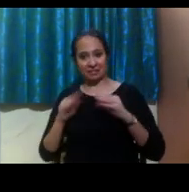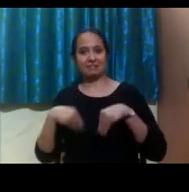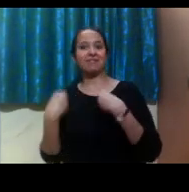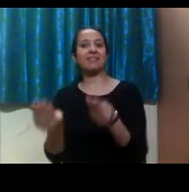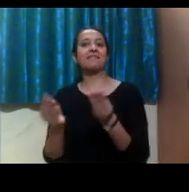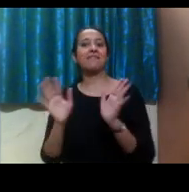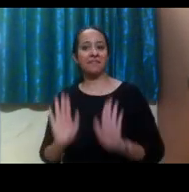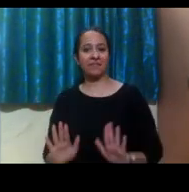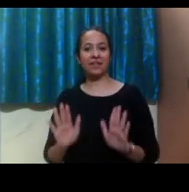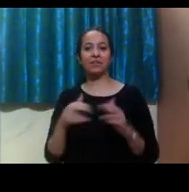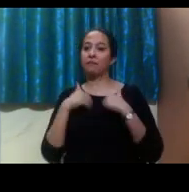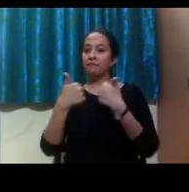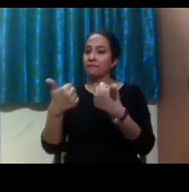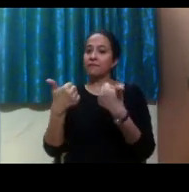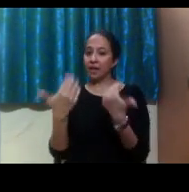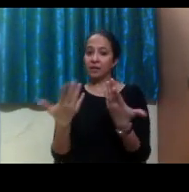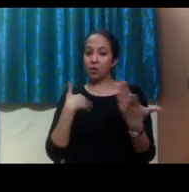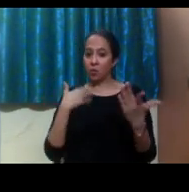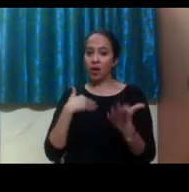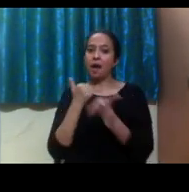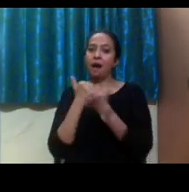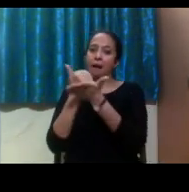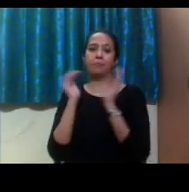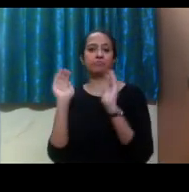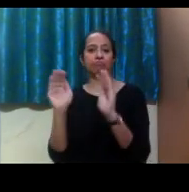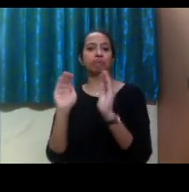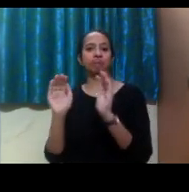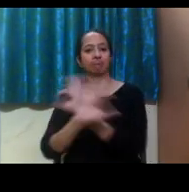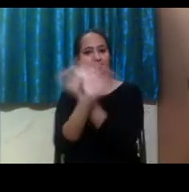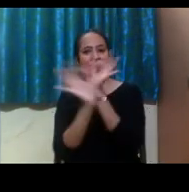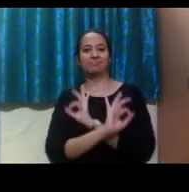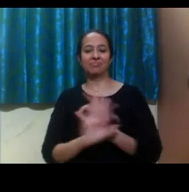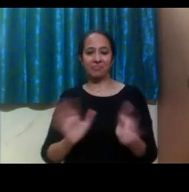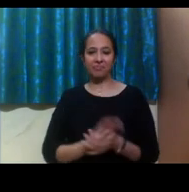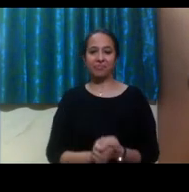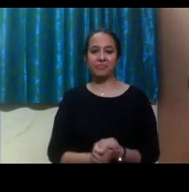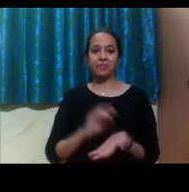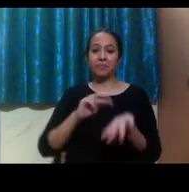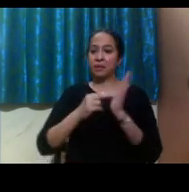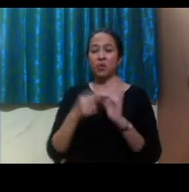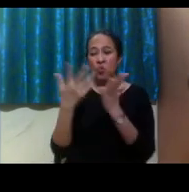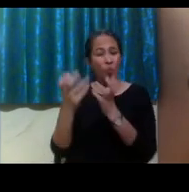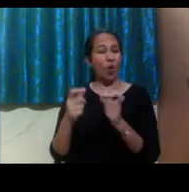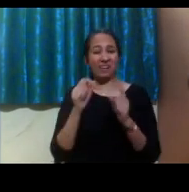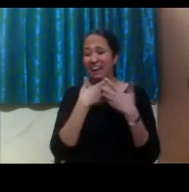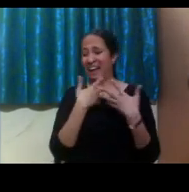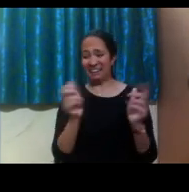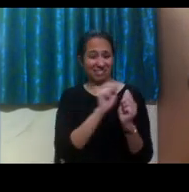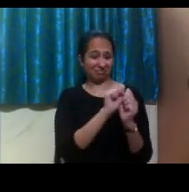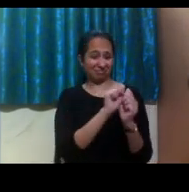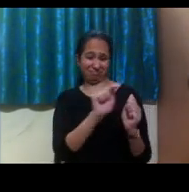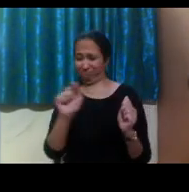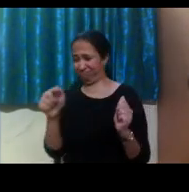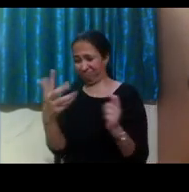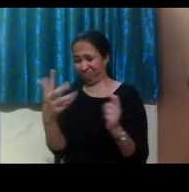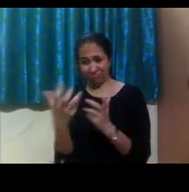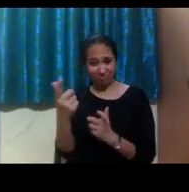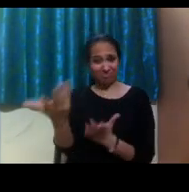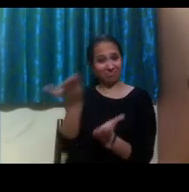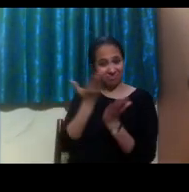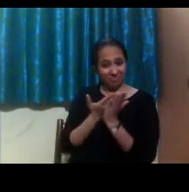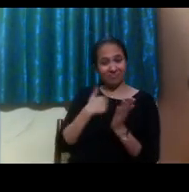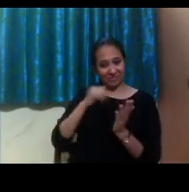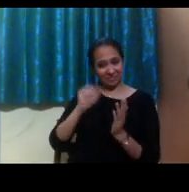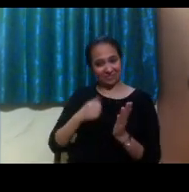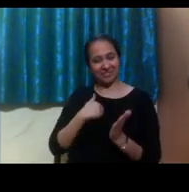totally fine. That's what we're here to do. So definitely make sure that you know that anything you want to do at a college campus that your non-disabled peers do, you